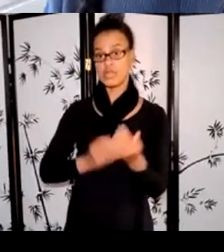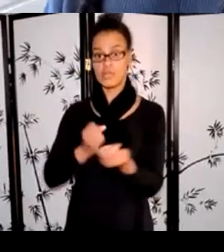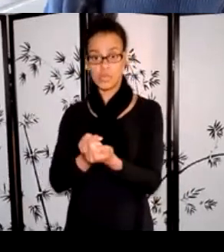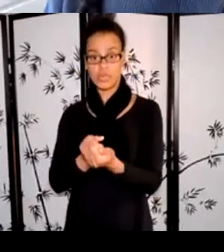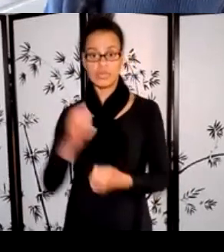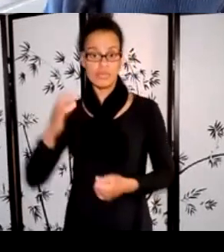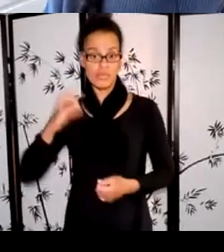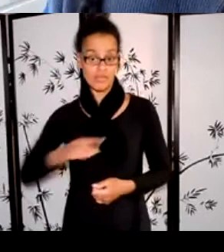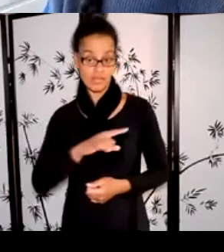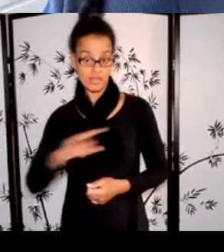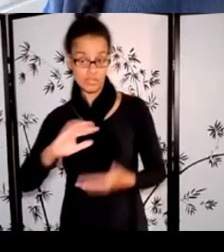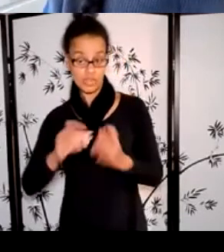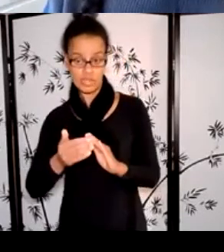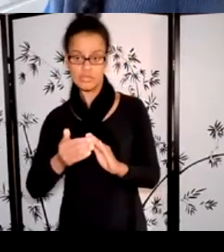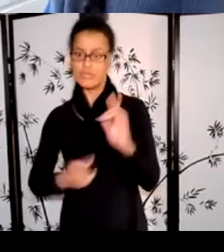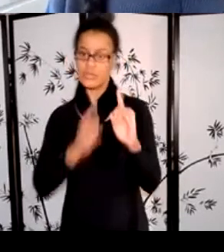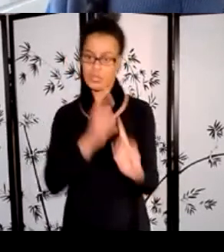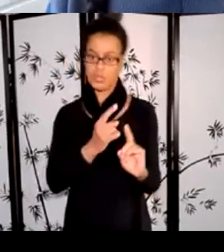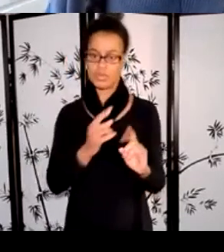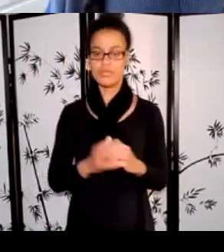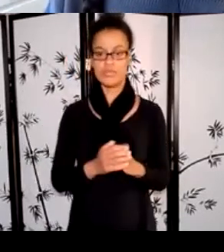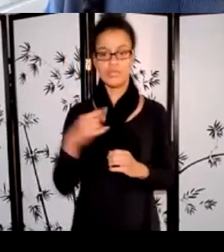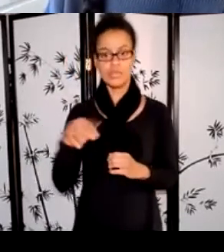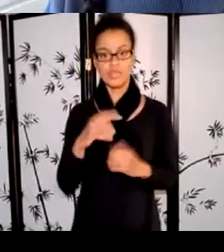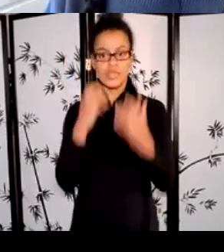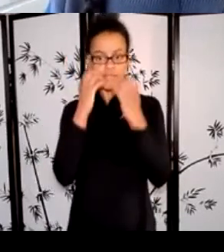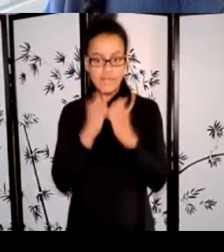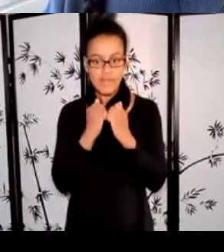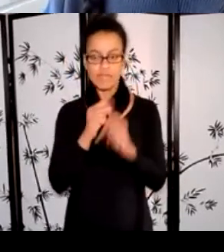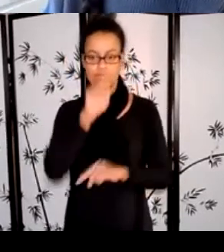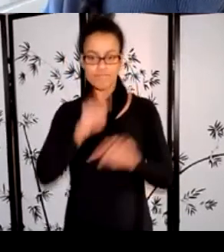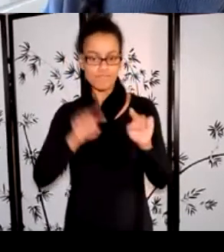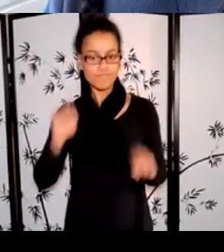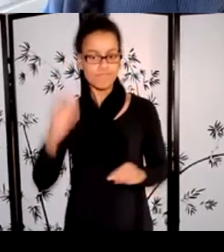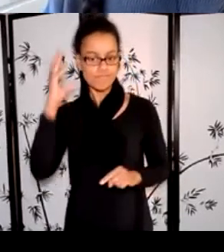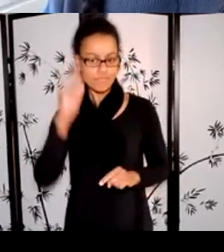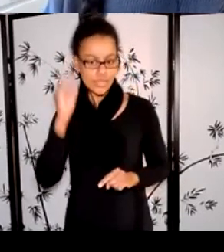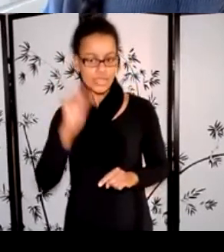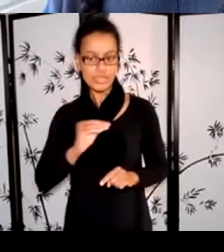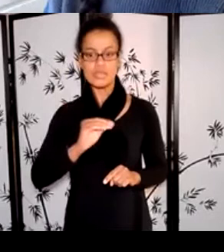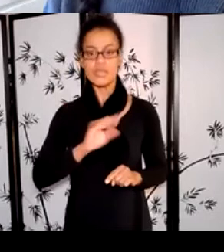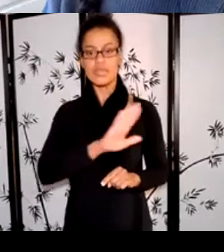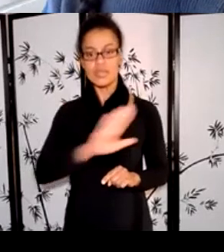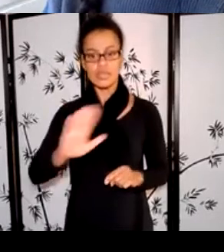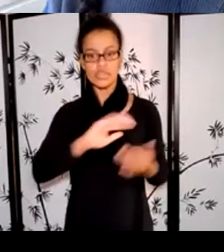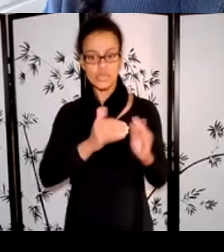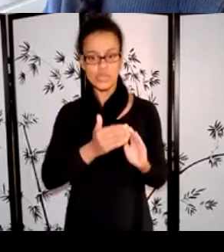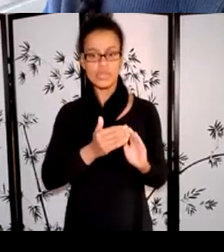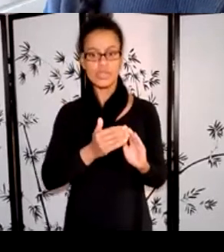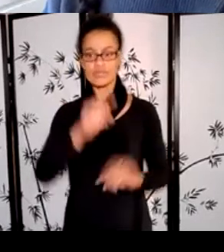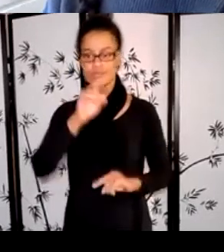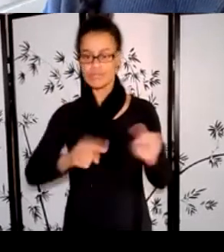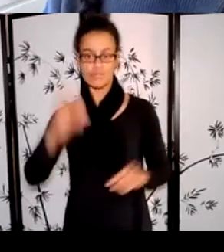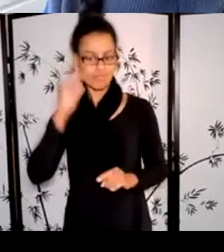lived experience and the intersectional and unique perspectives of different people and communities. When applying to